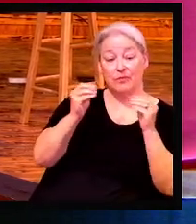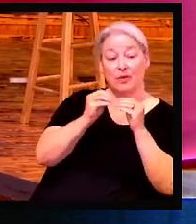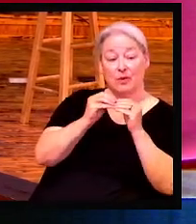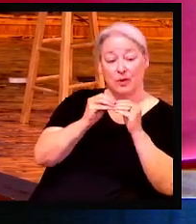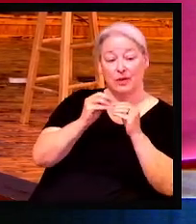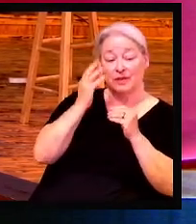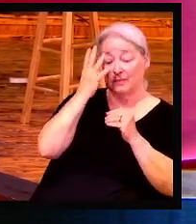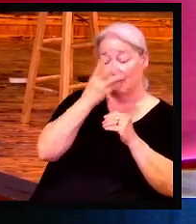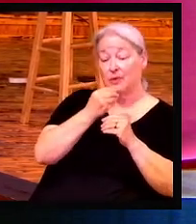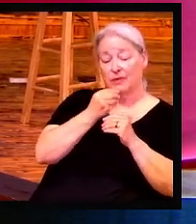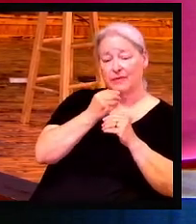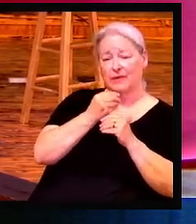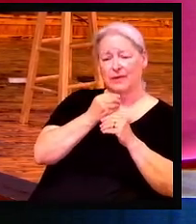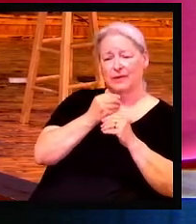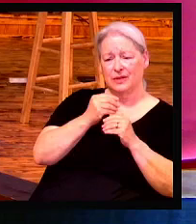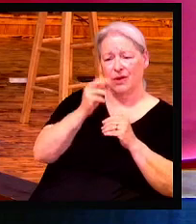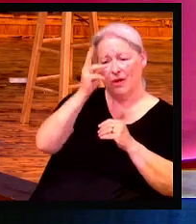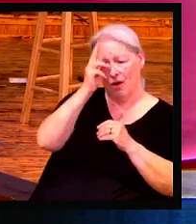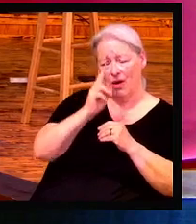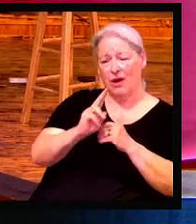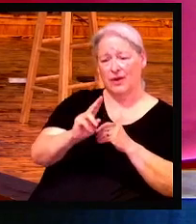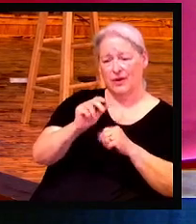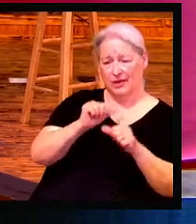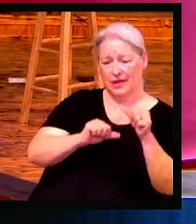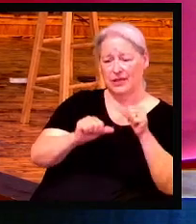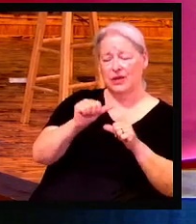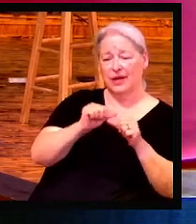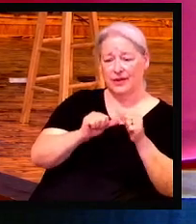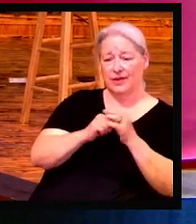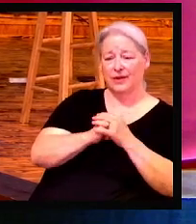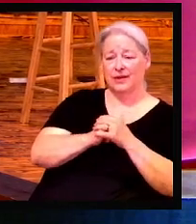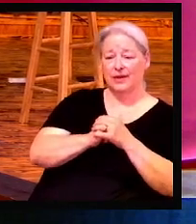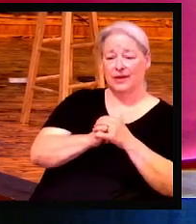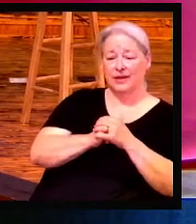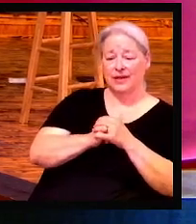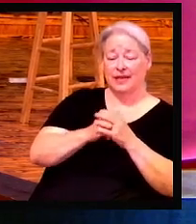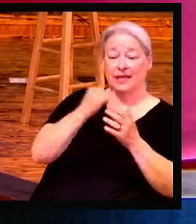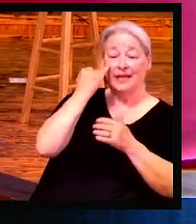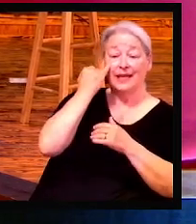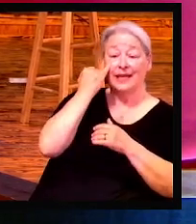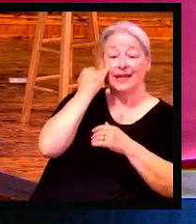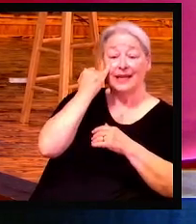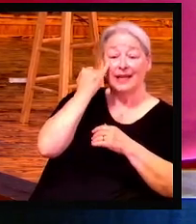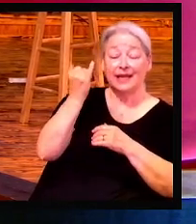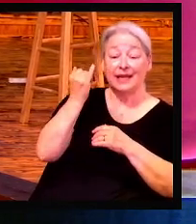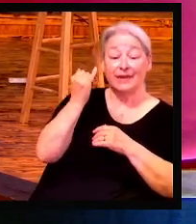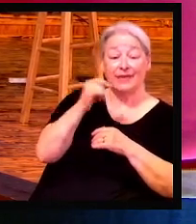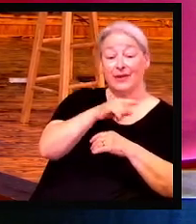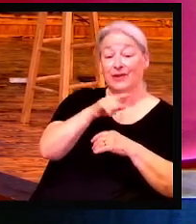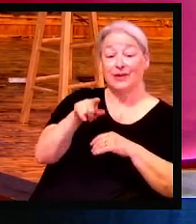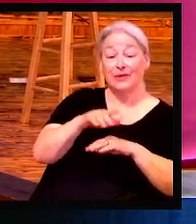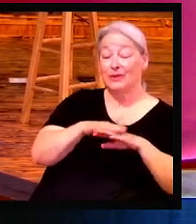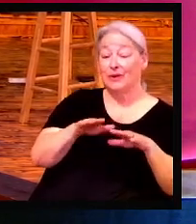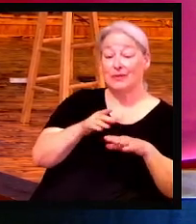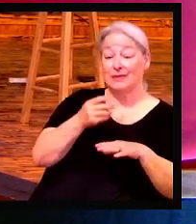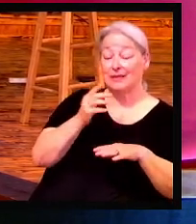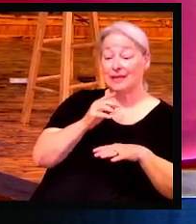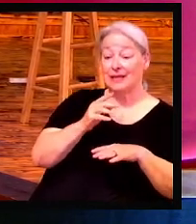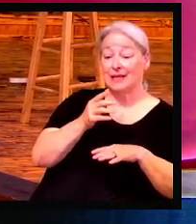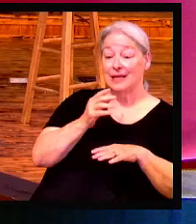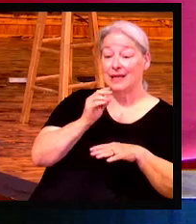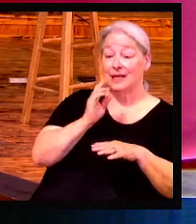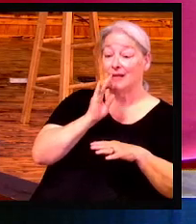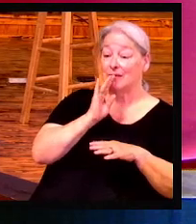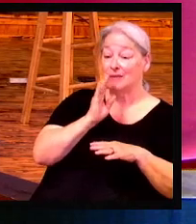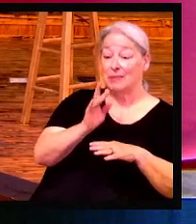And, you know, even if you don't speak another person's language, they can tell if you're respecting and honoring them. And I